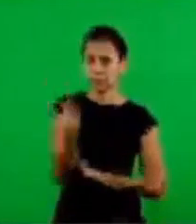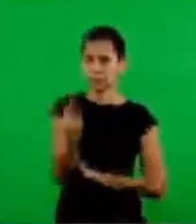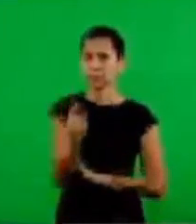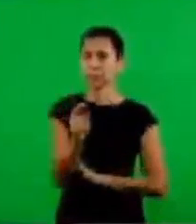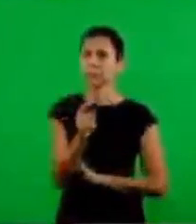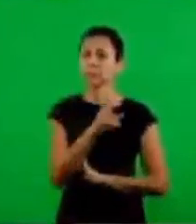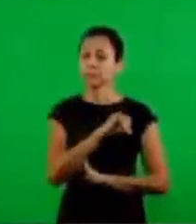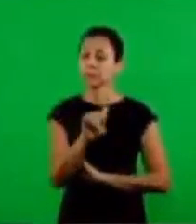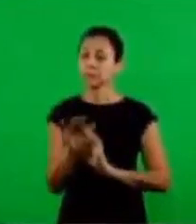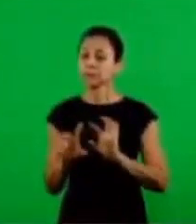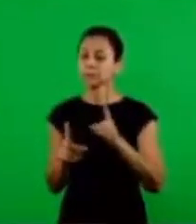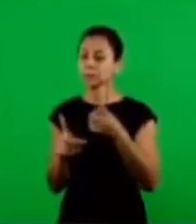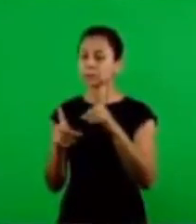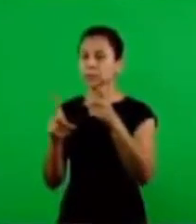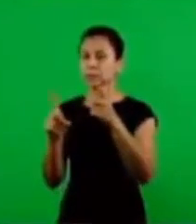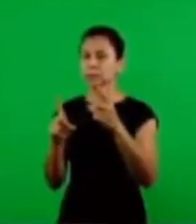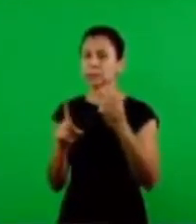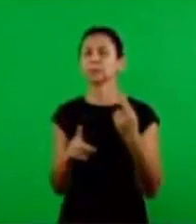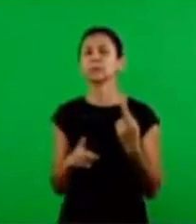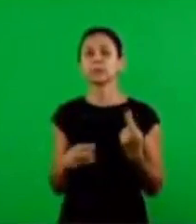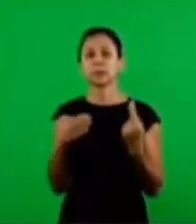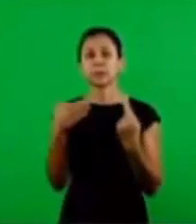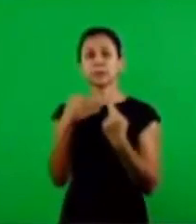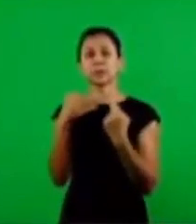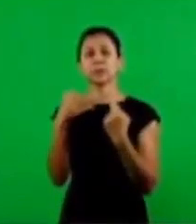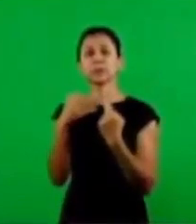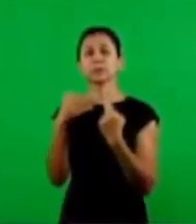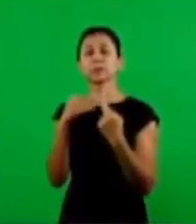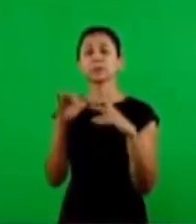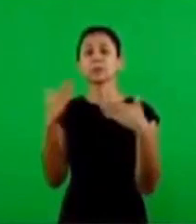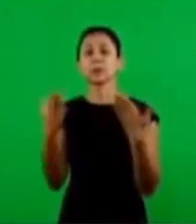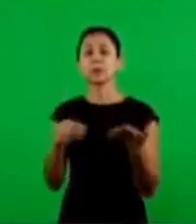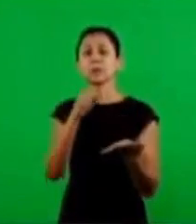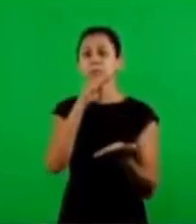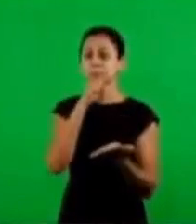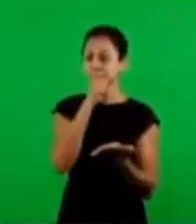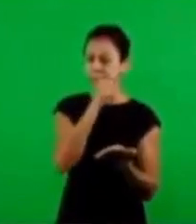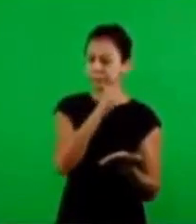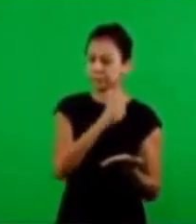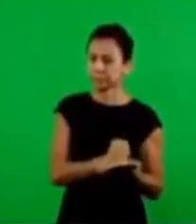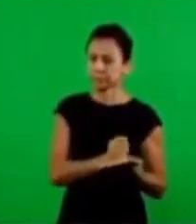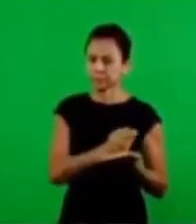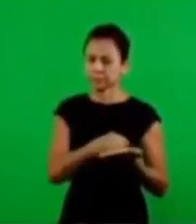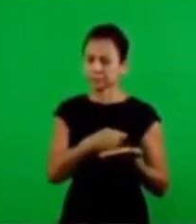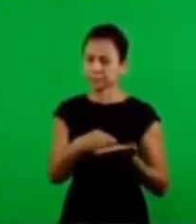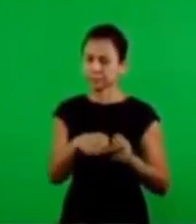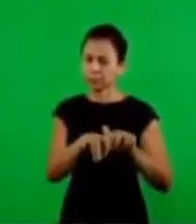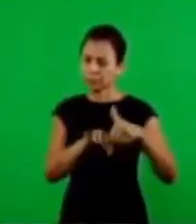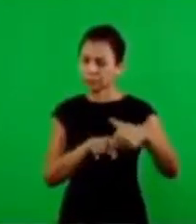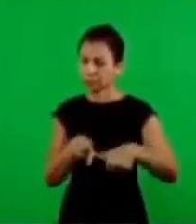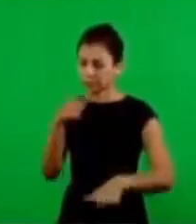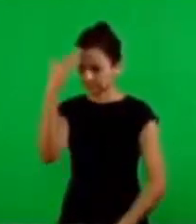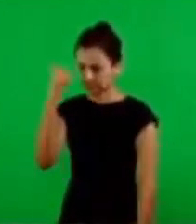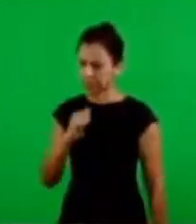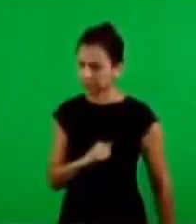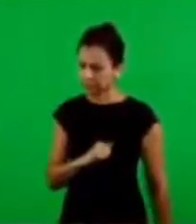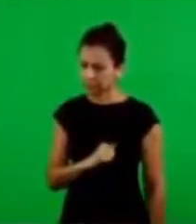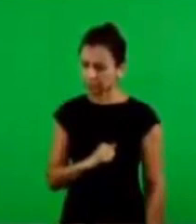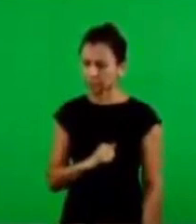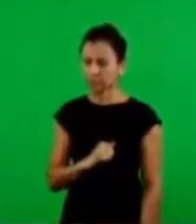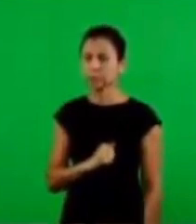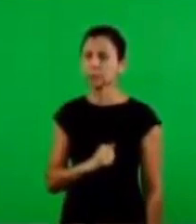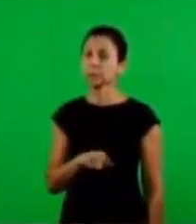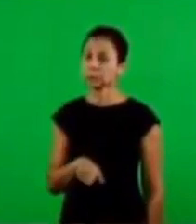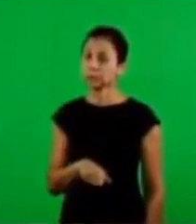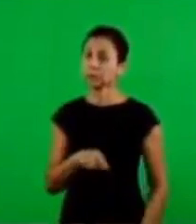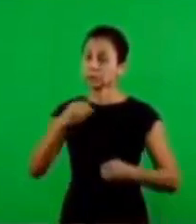eternal life. And when Jesus was saying that to his disciples, making reference to the Old Testament. Did you know